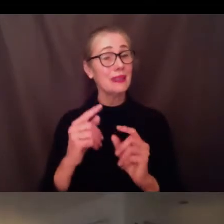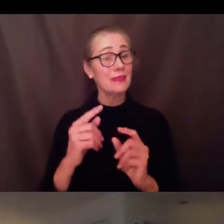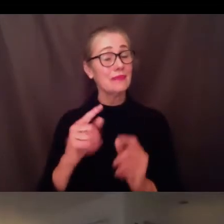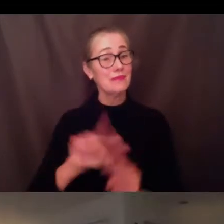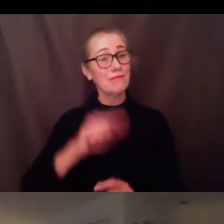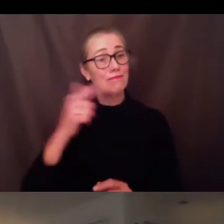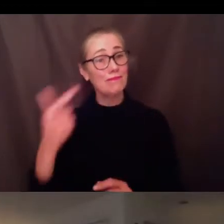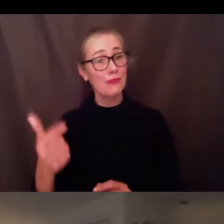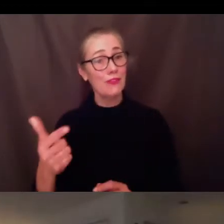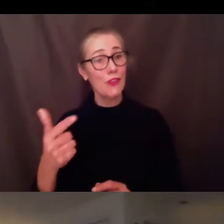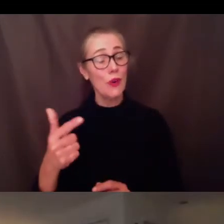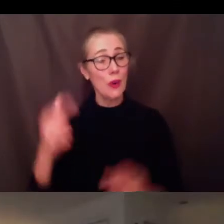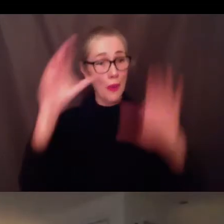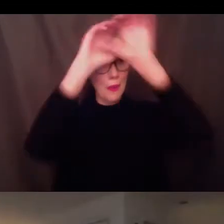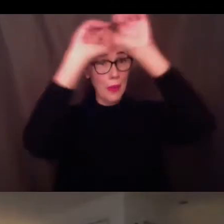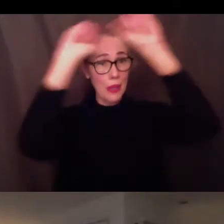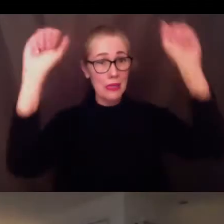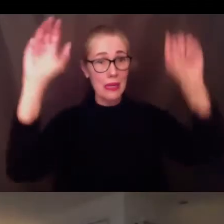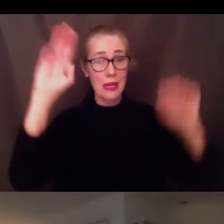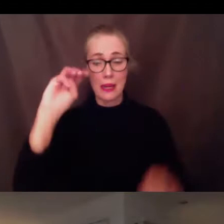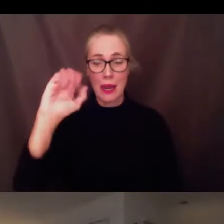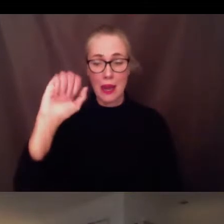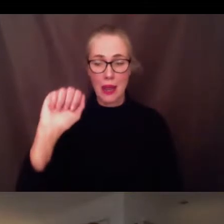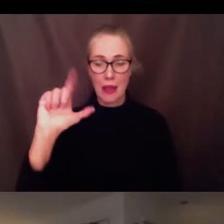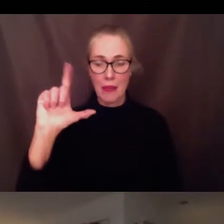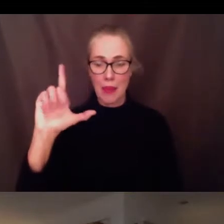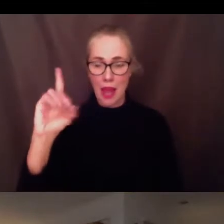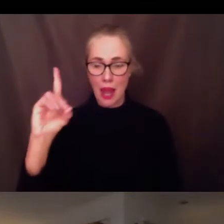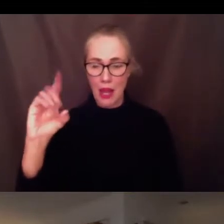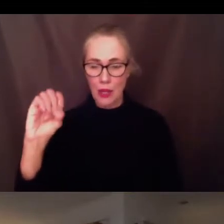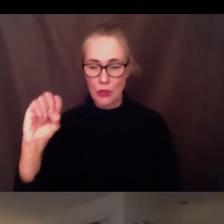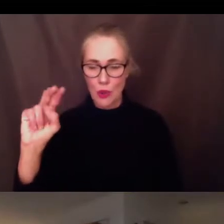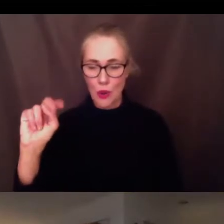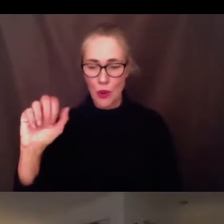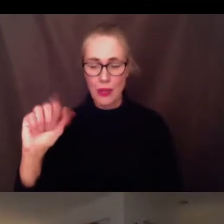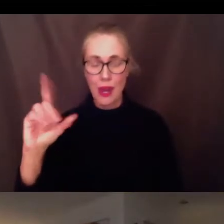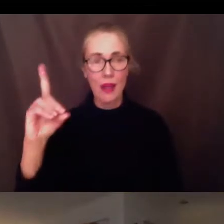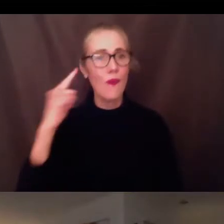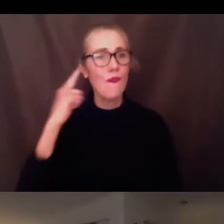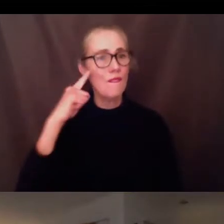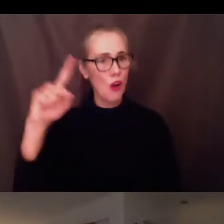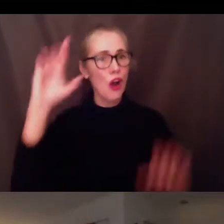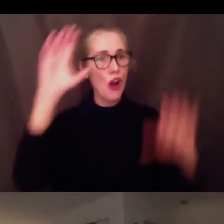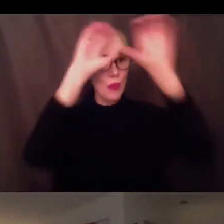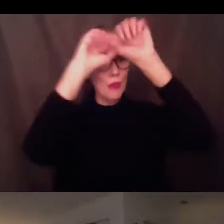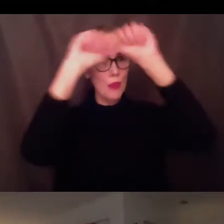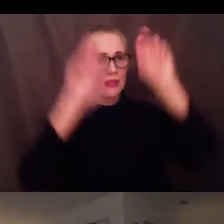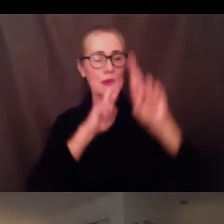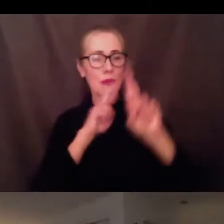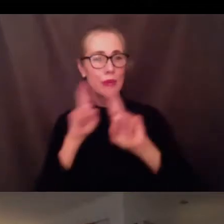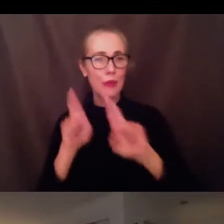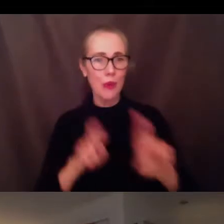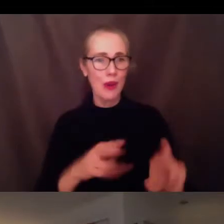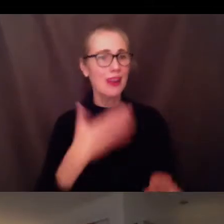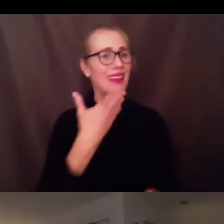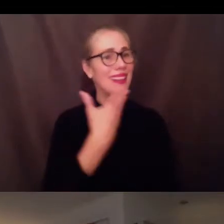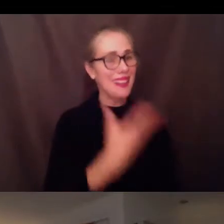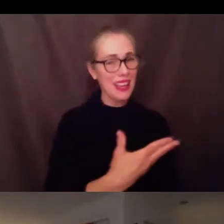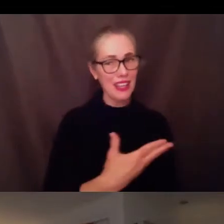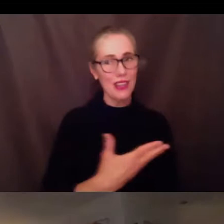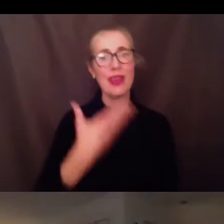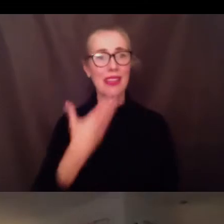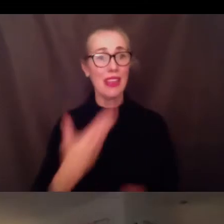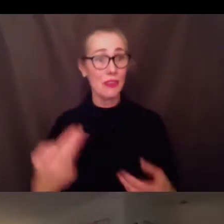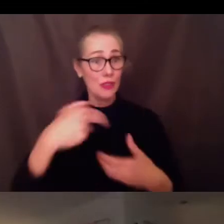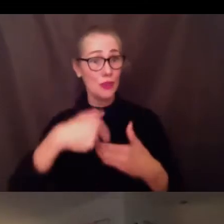report. Thank you board president Ford. Good afternoon board members and viewers joining us tonight. I would like to begin